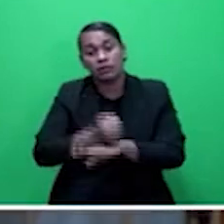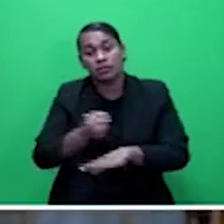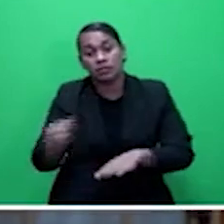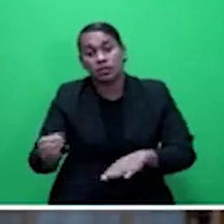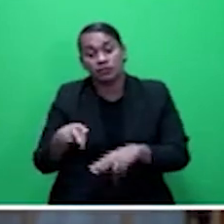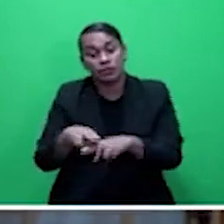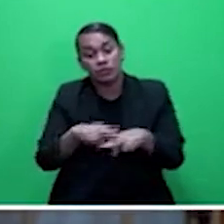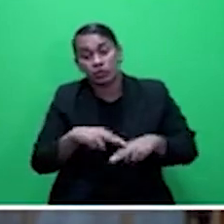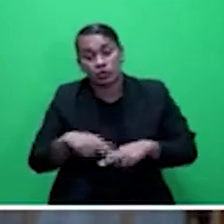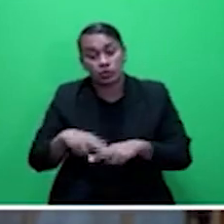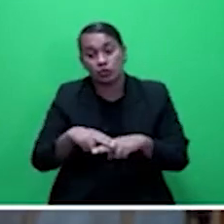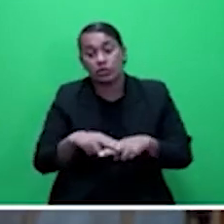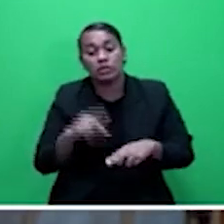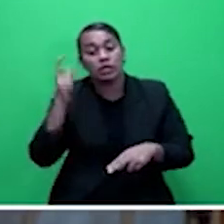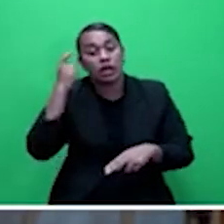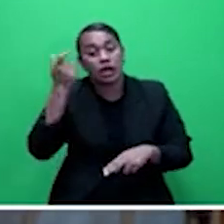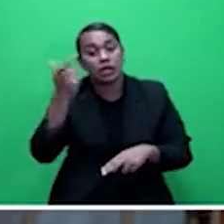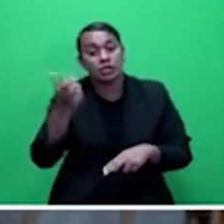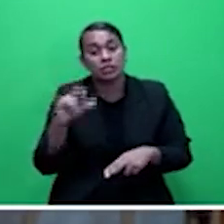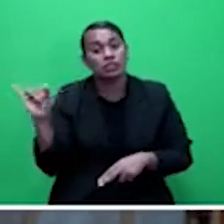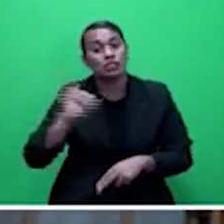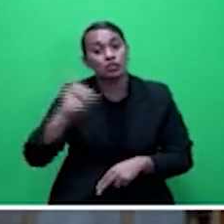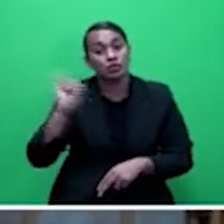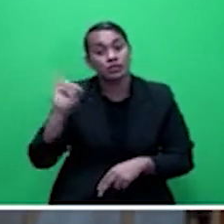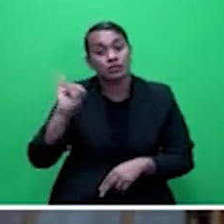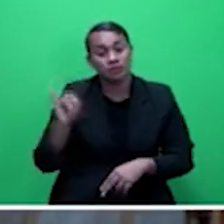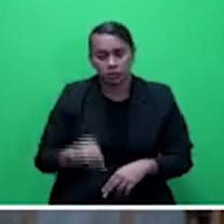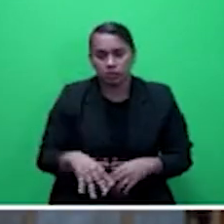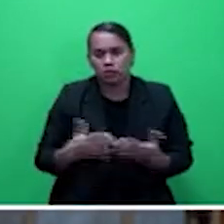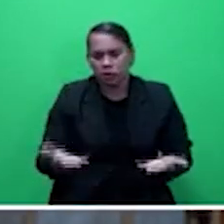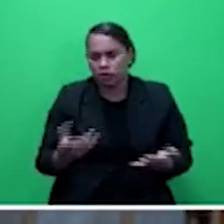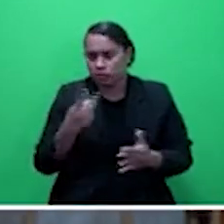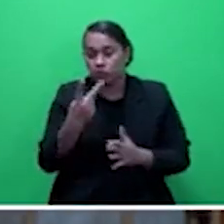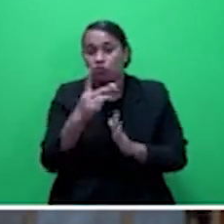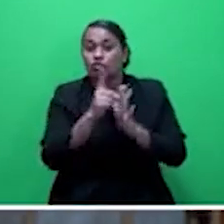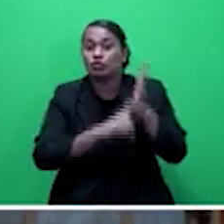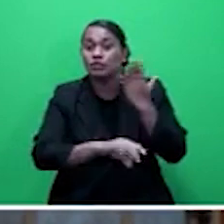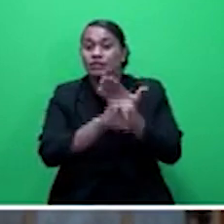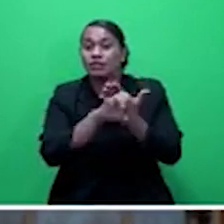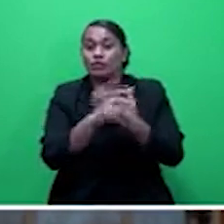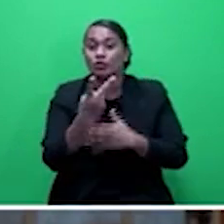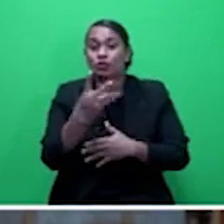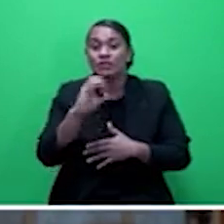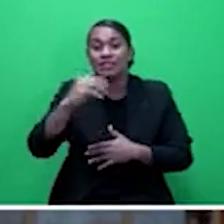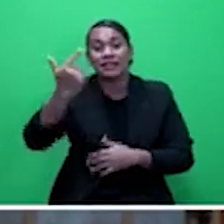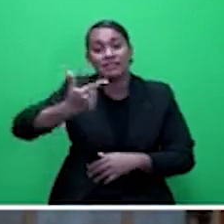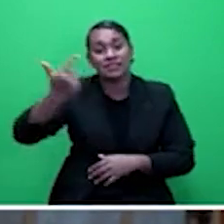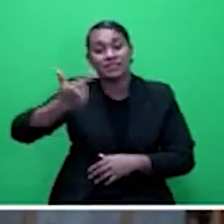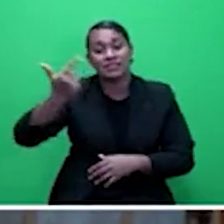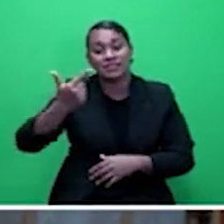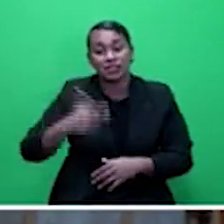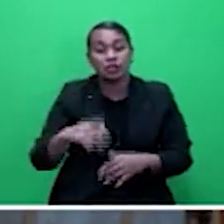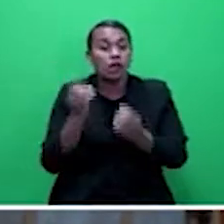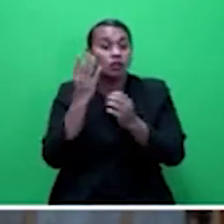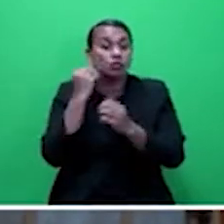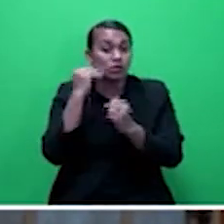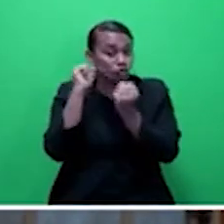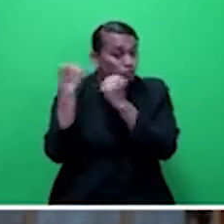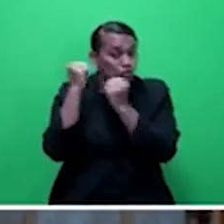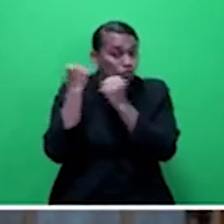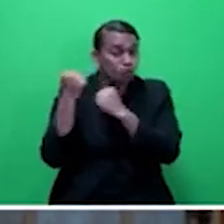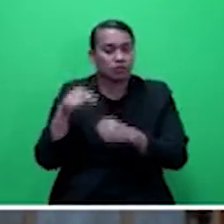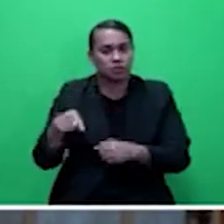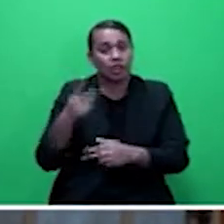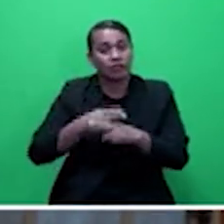Care Insurance Limited in June 2017, initially for sugarcane farmers. And it includes term